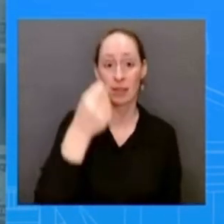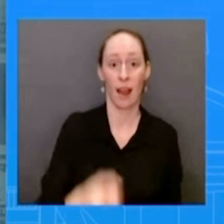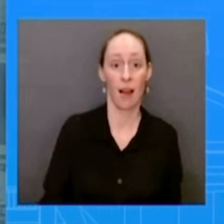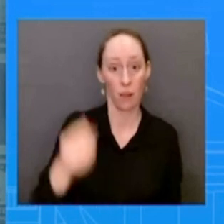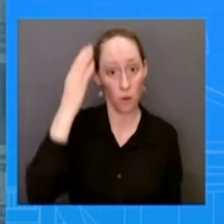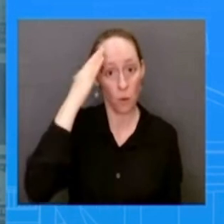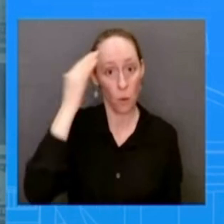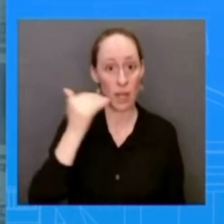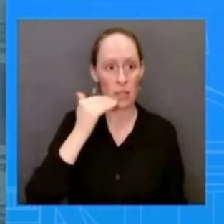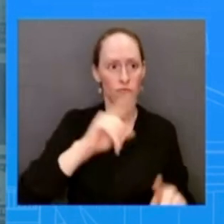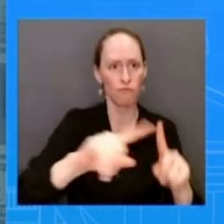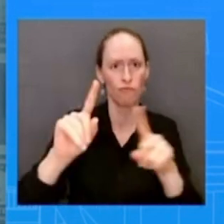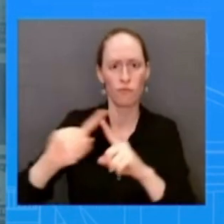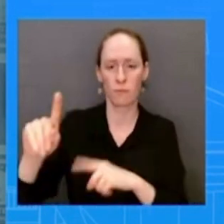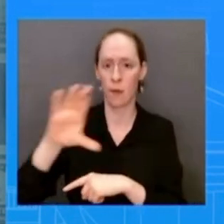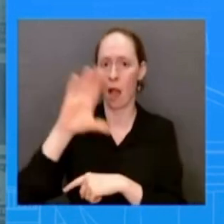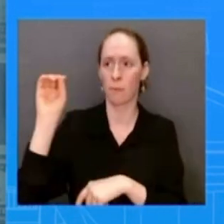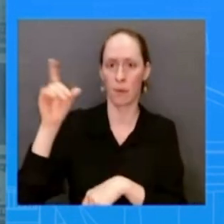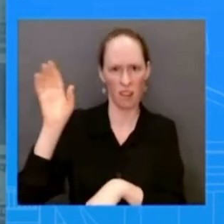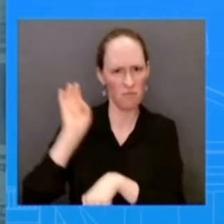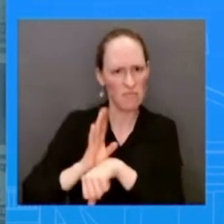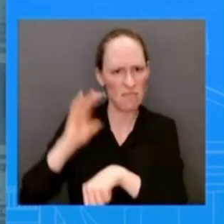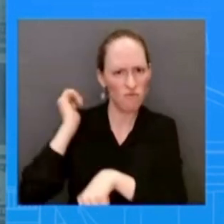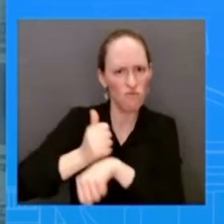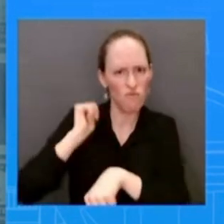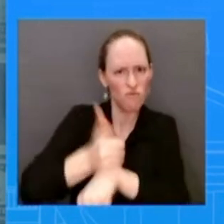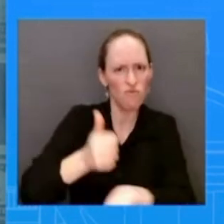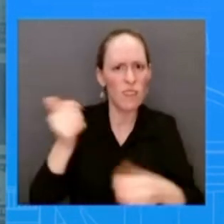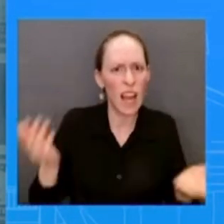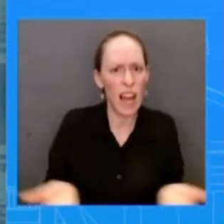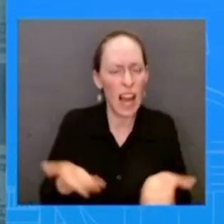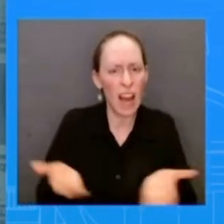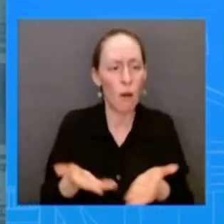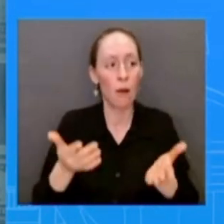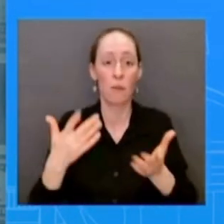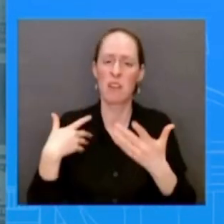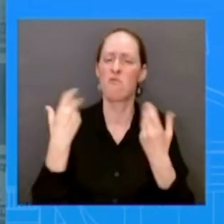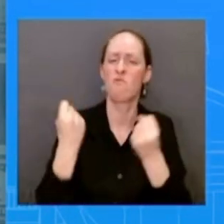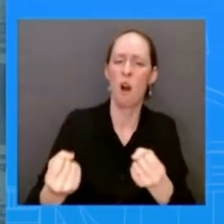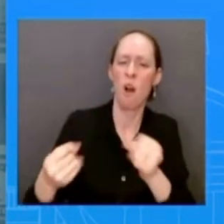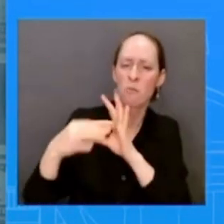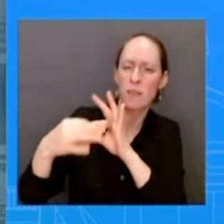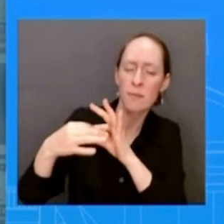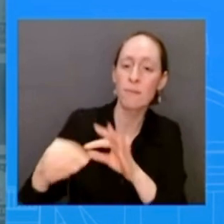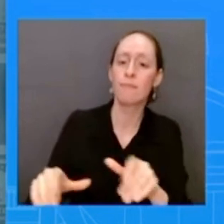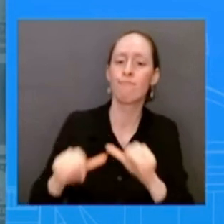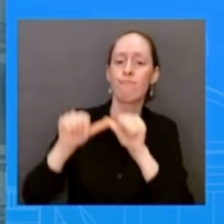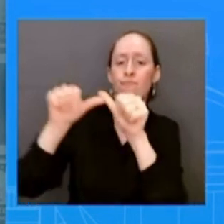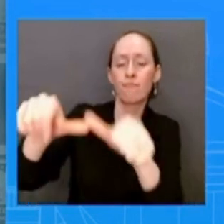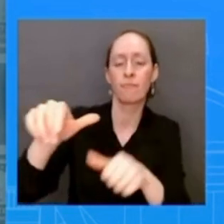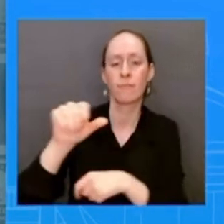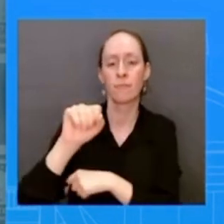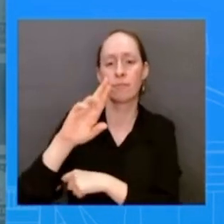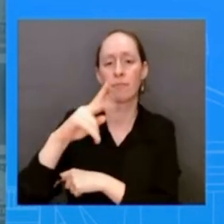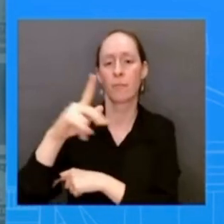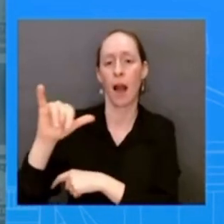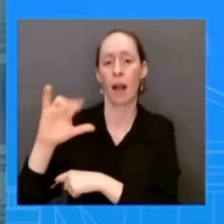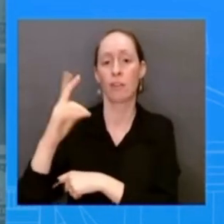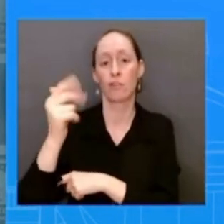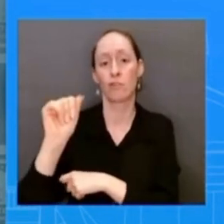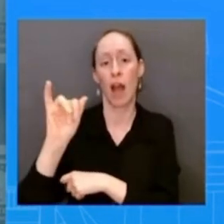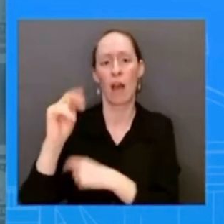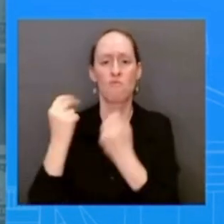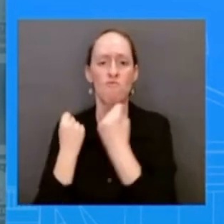help strengthen our supply chains and give our economies a competitive edge we have strengthened our defense and security partnerships